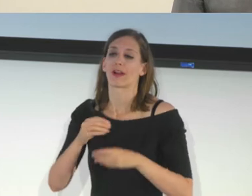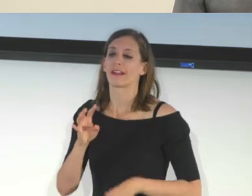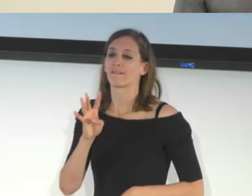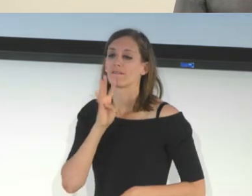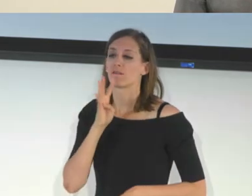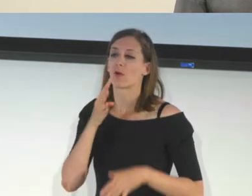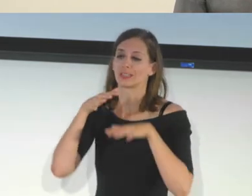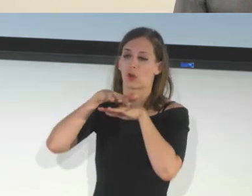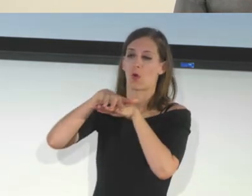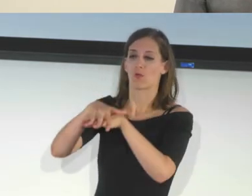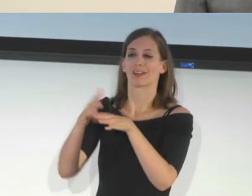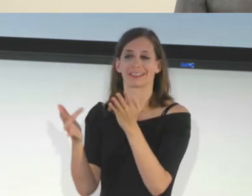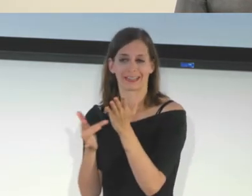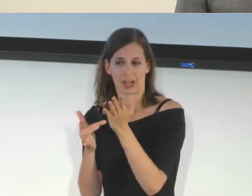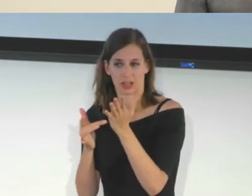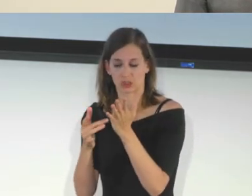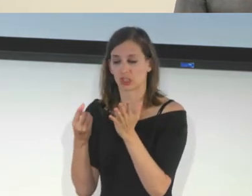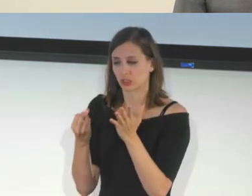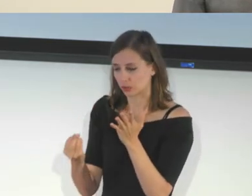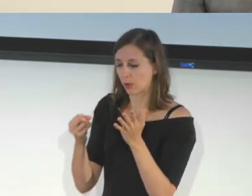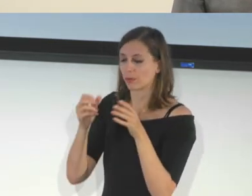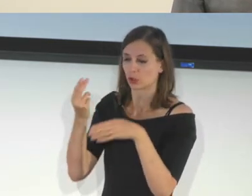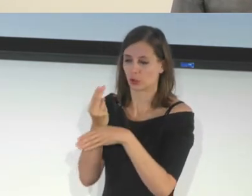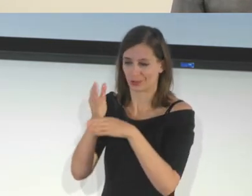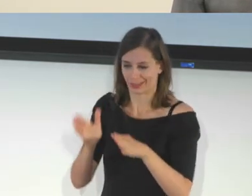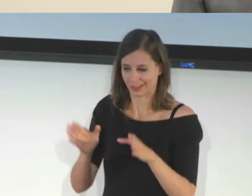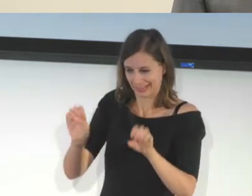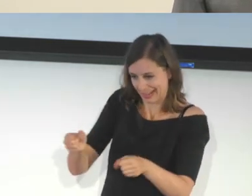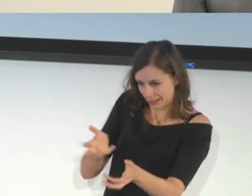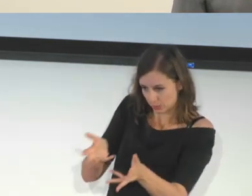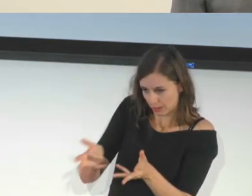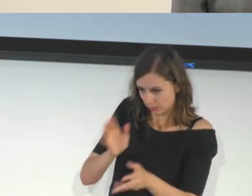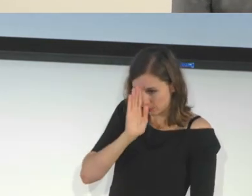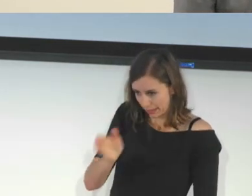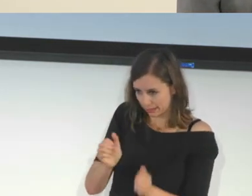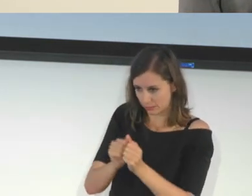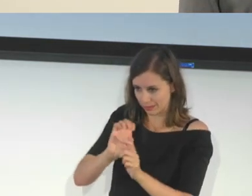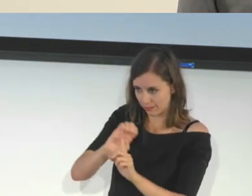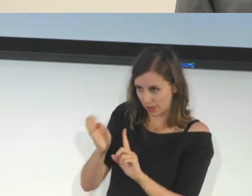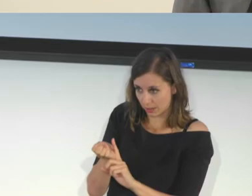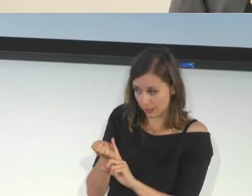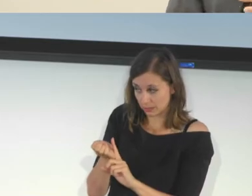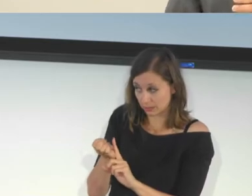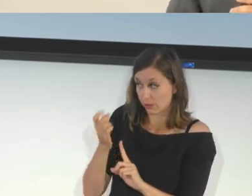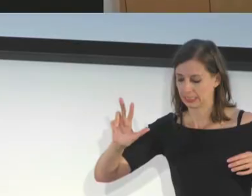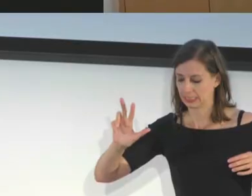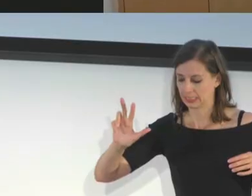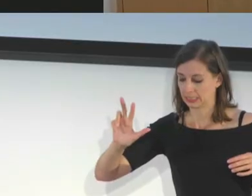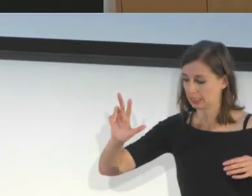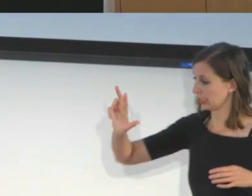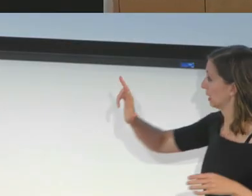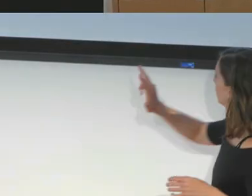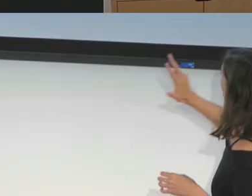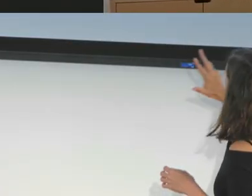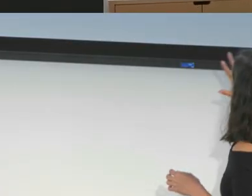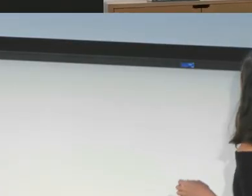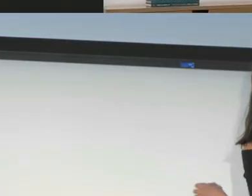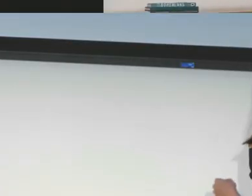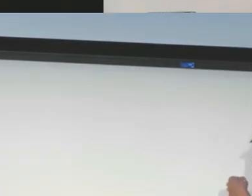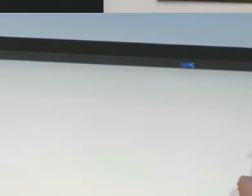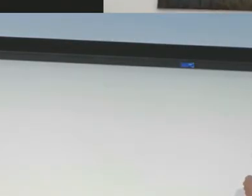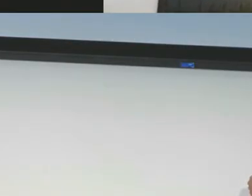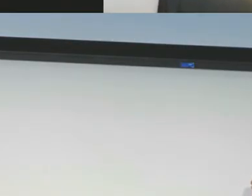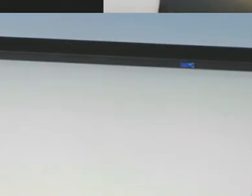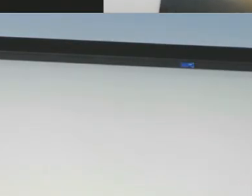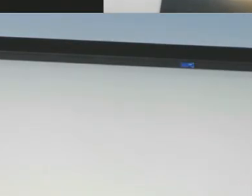work directly with the environment. So I think that that's... Cloud Grumpy. Cloud